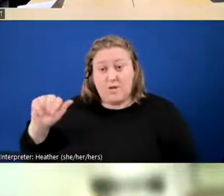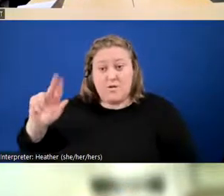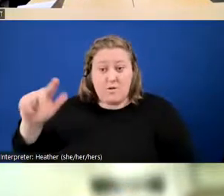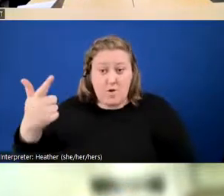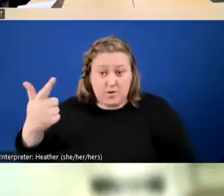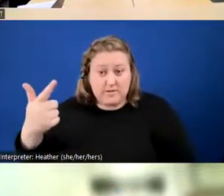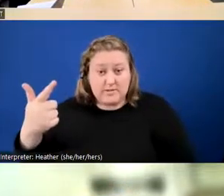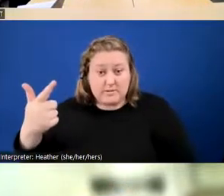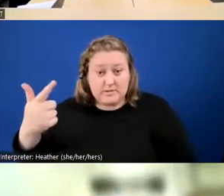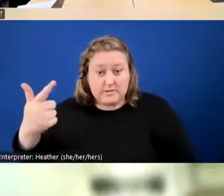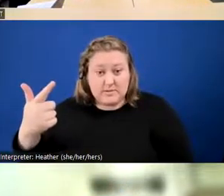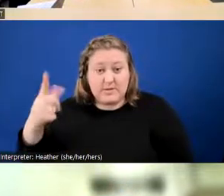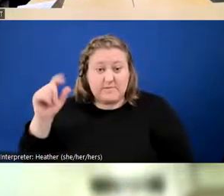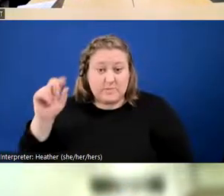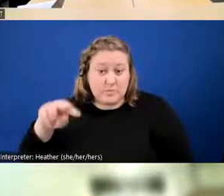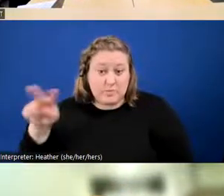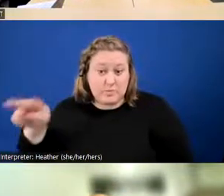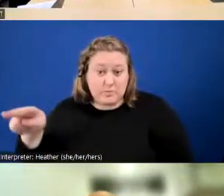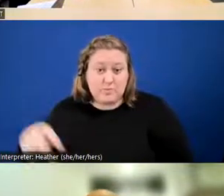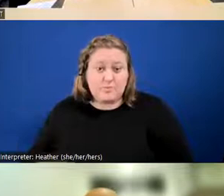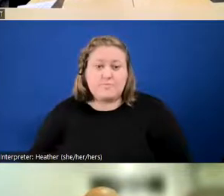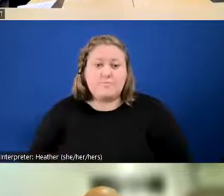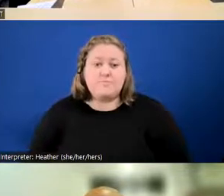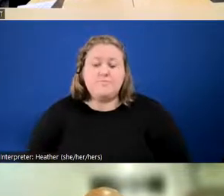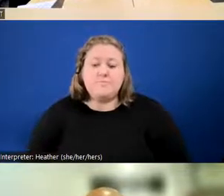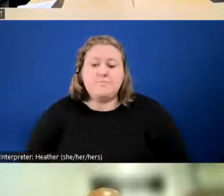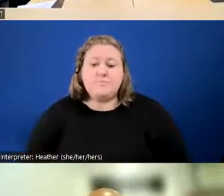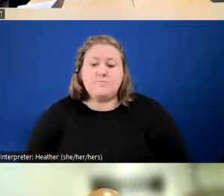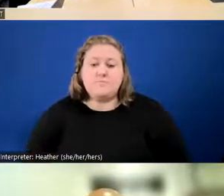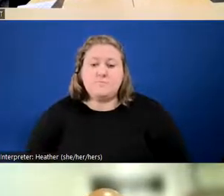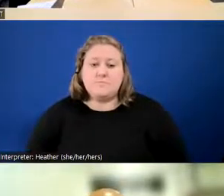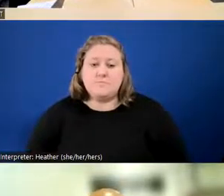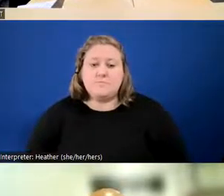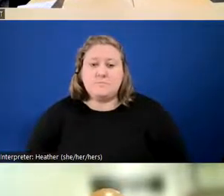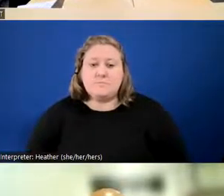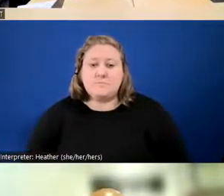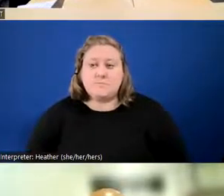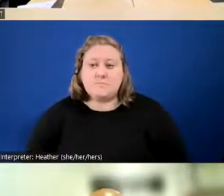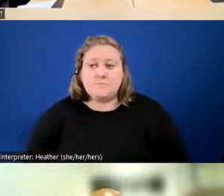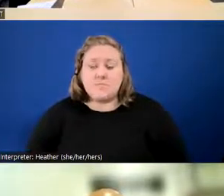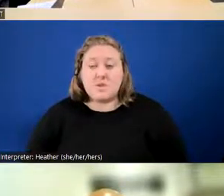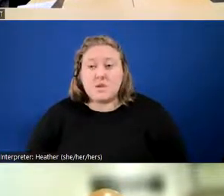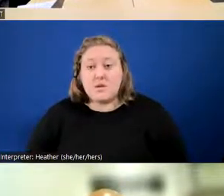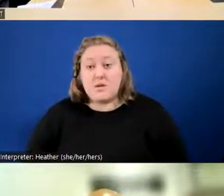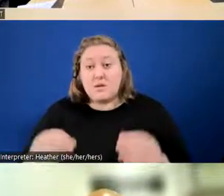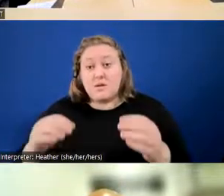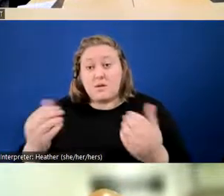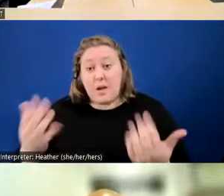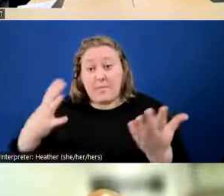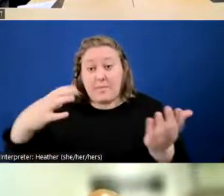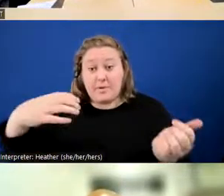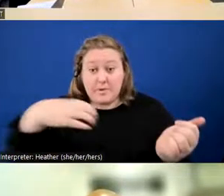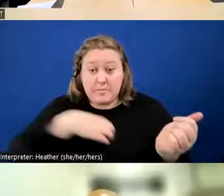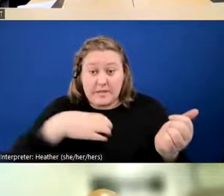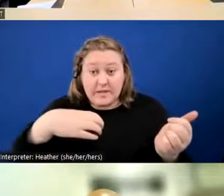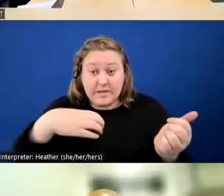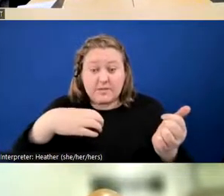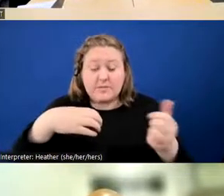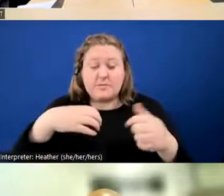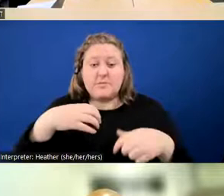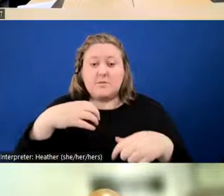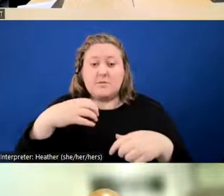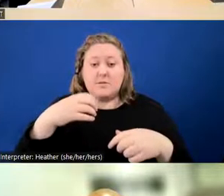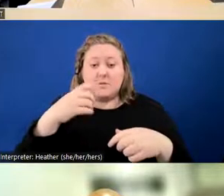and the number of complaints received, type of misconduct alleged, and the